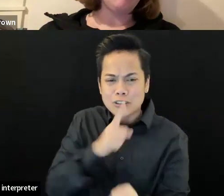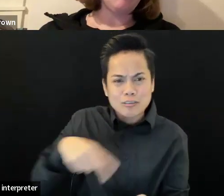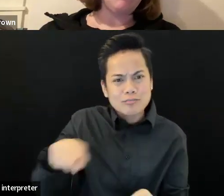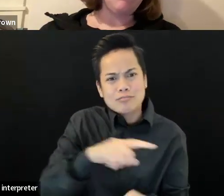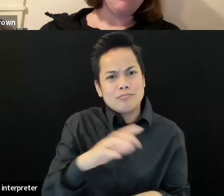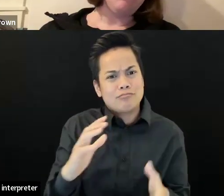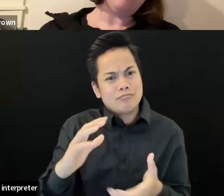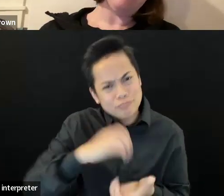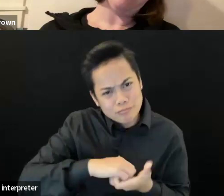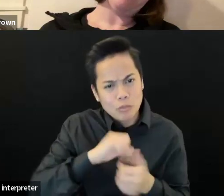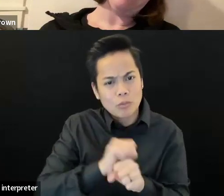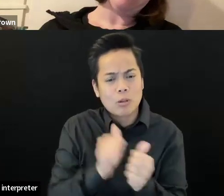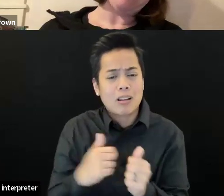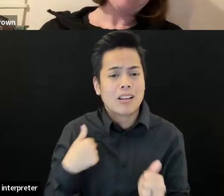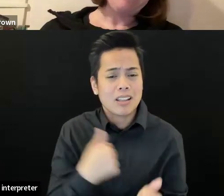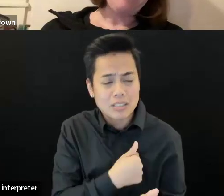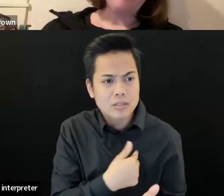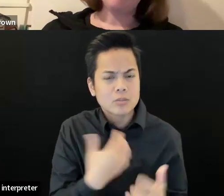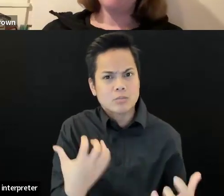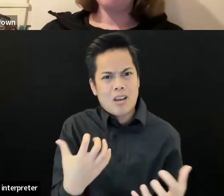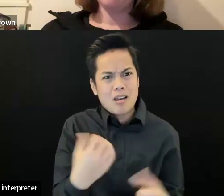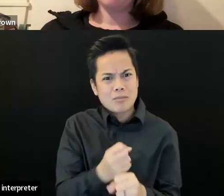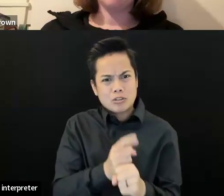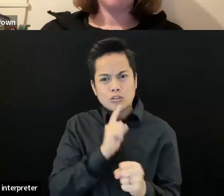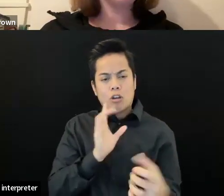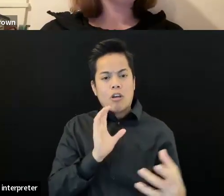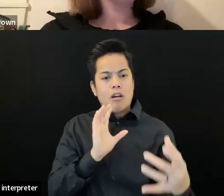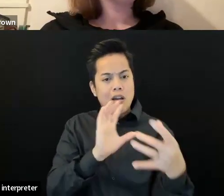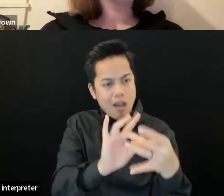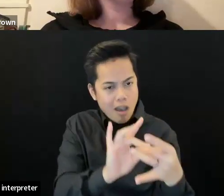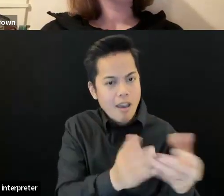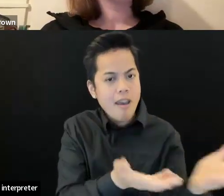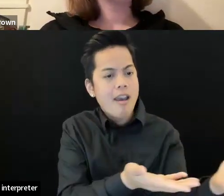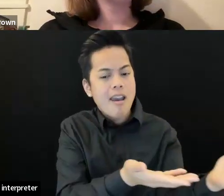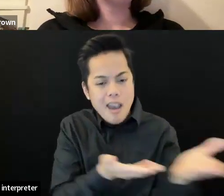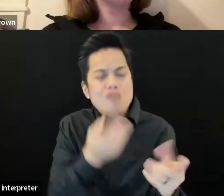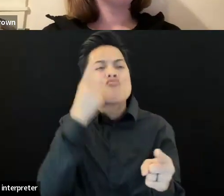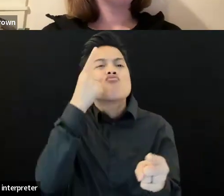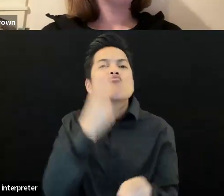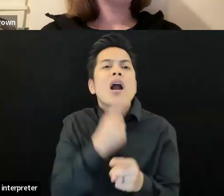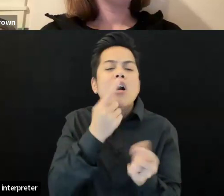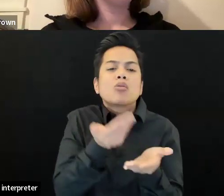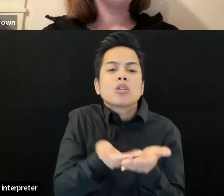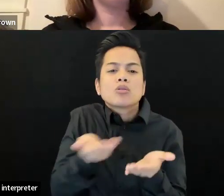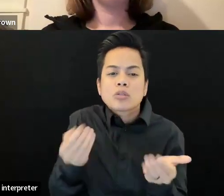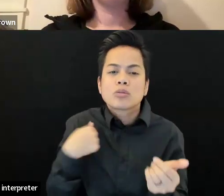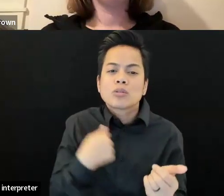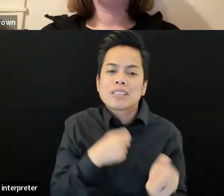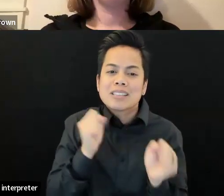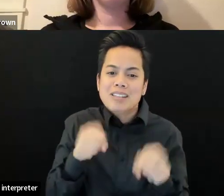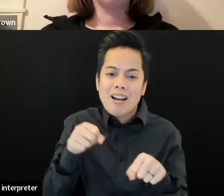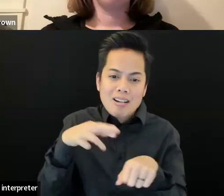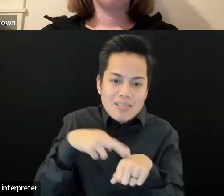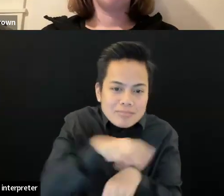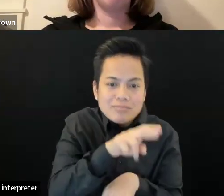rooting people in the right direction. Um, that's not right. Sending people in the right direction. Uh, and, um,